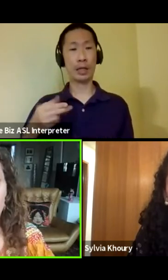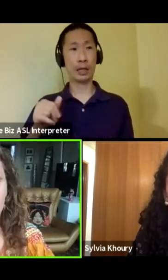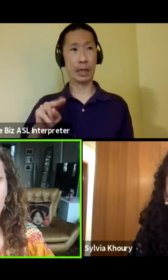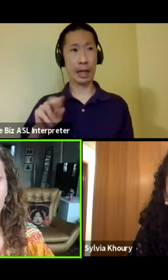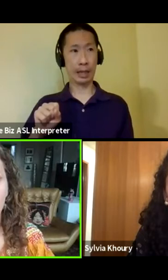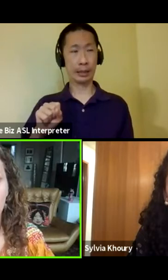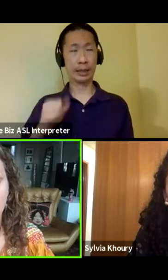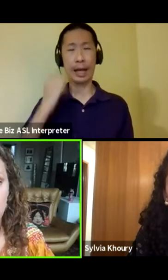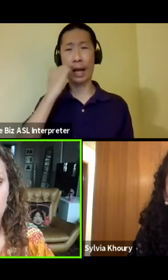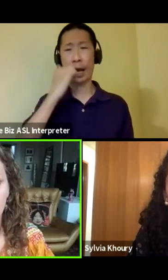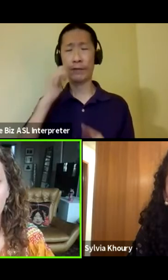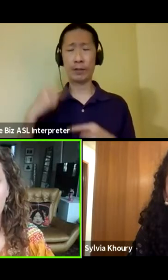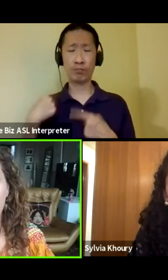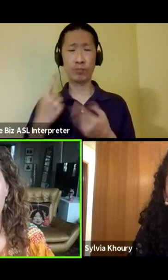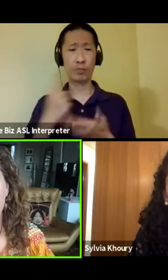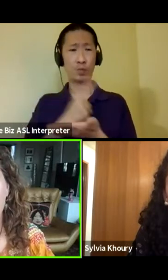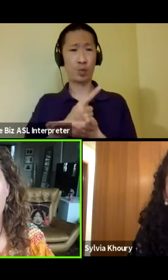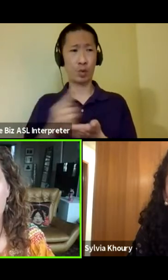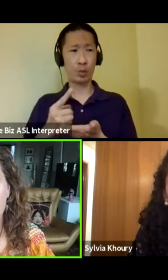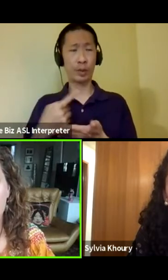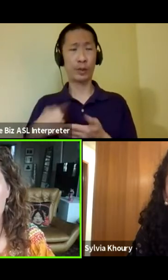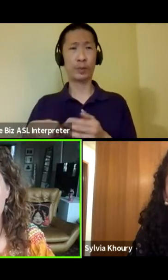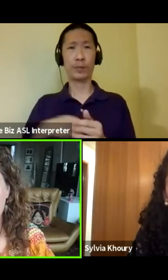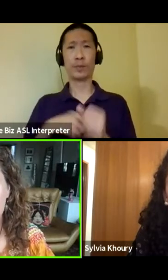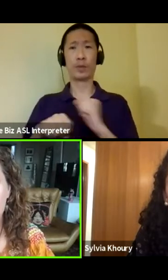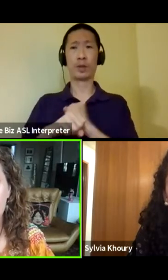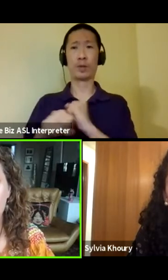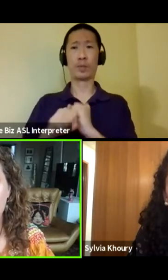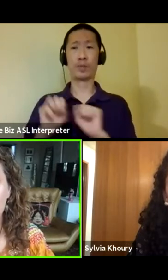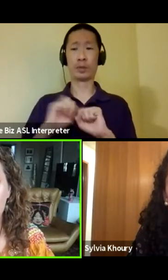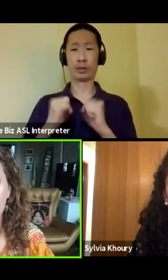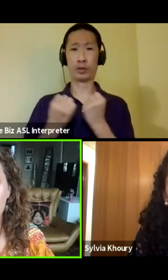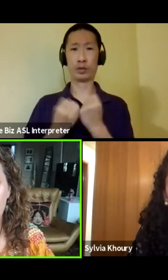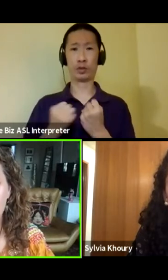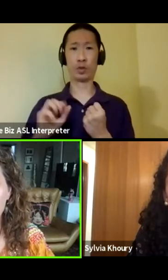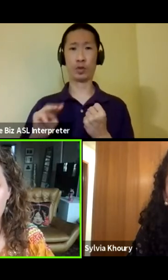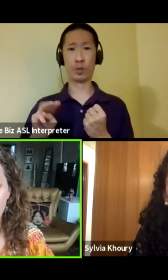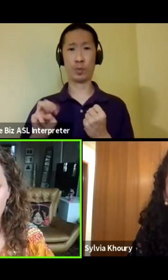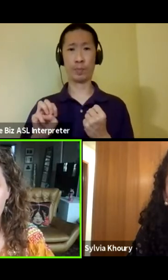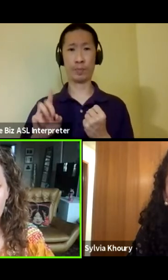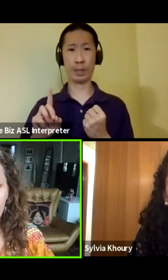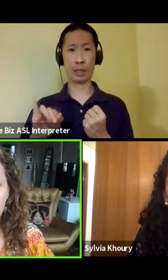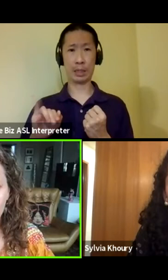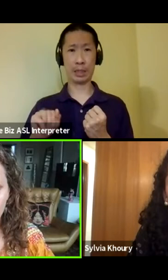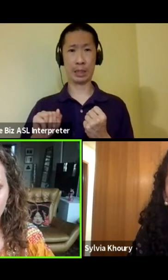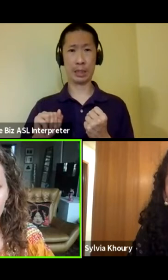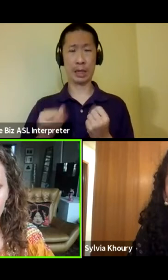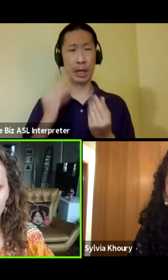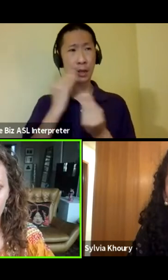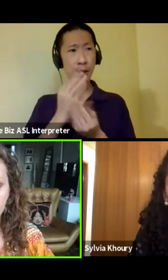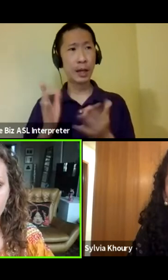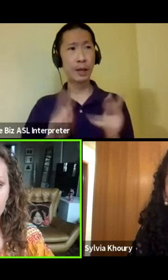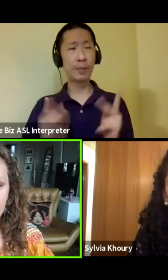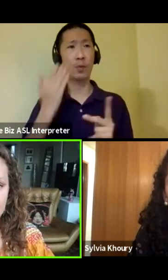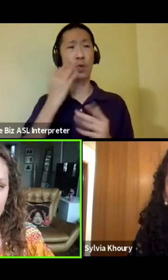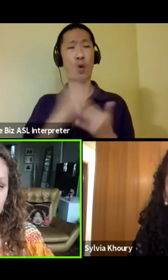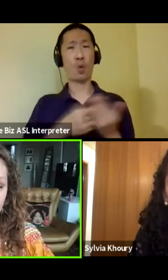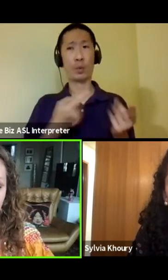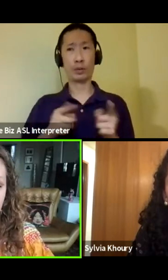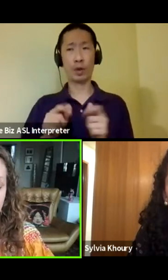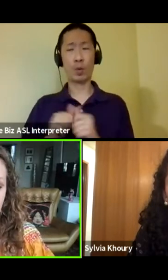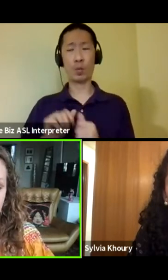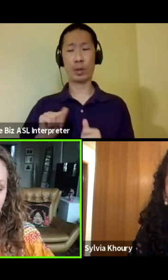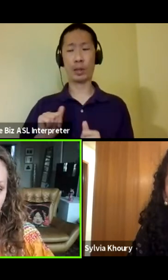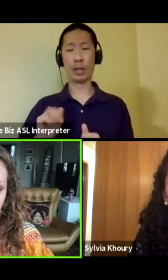for one week we posted a social media post letting people know what is going on in Afghanistan